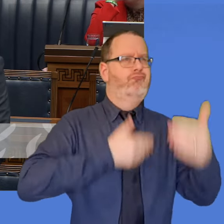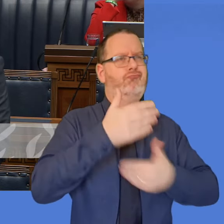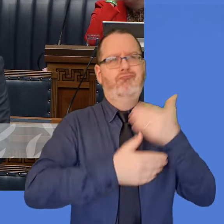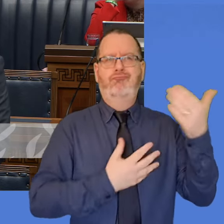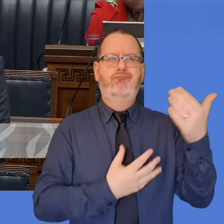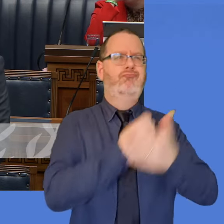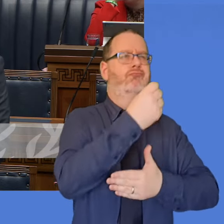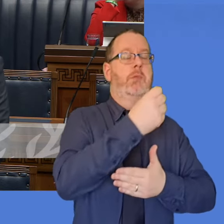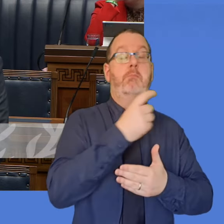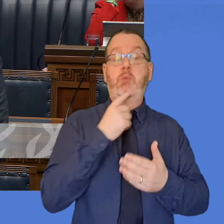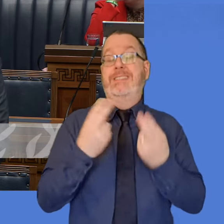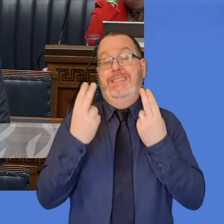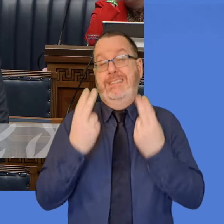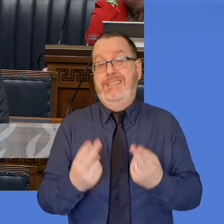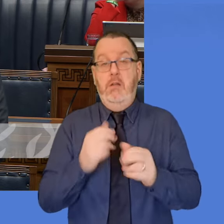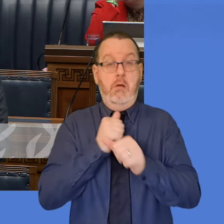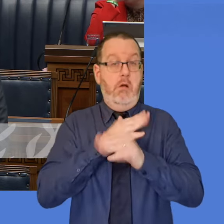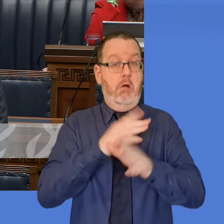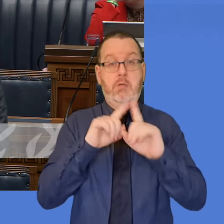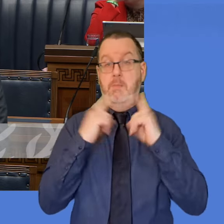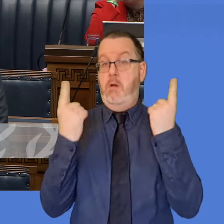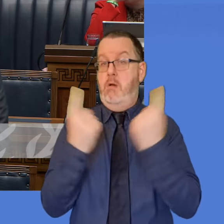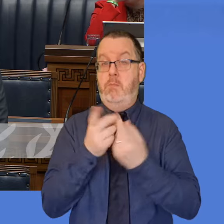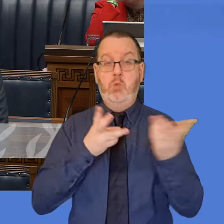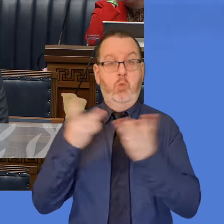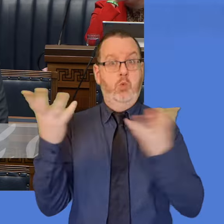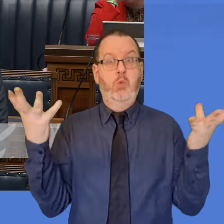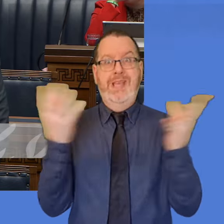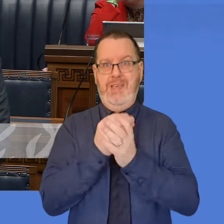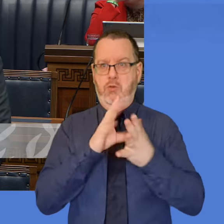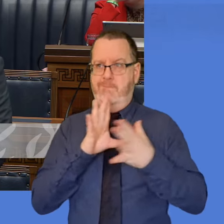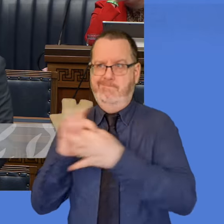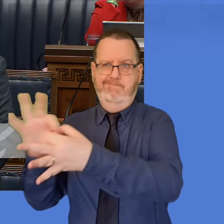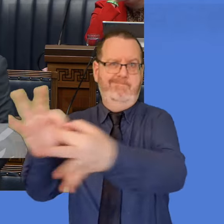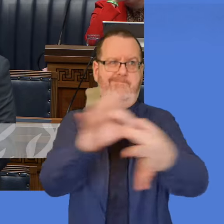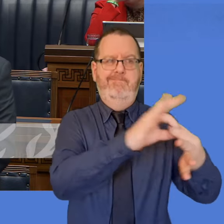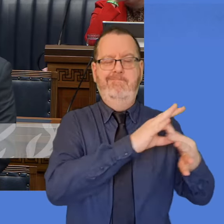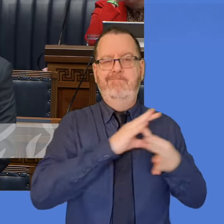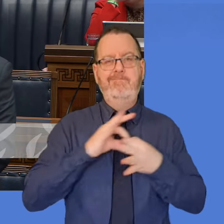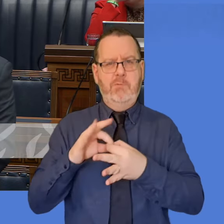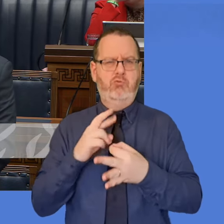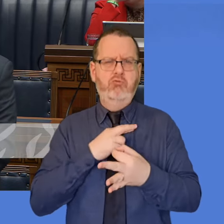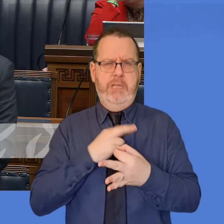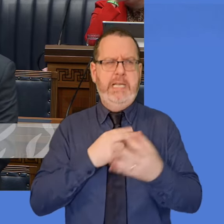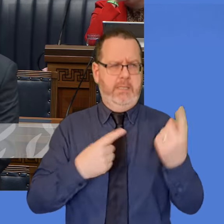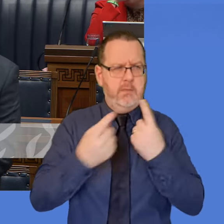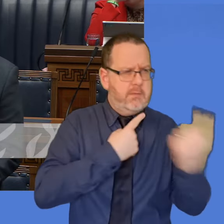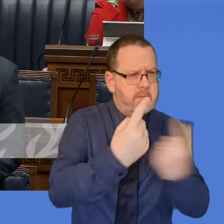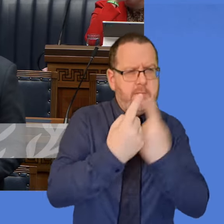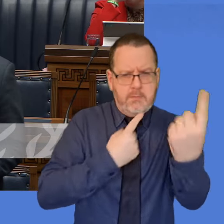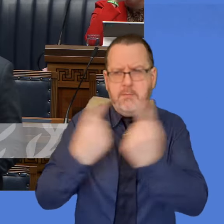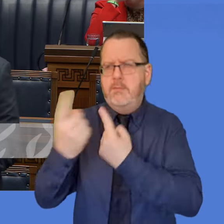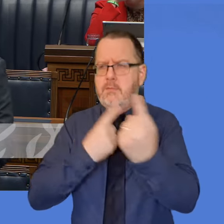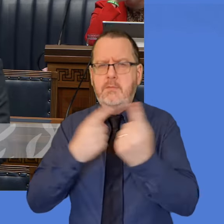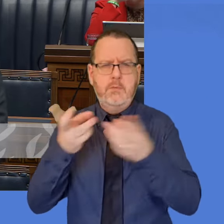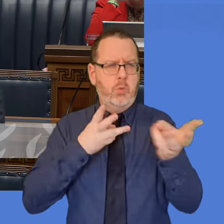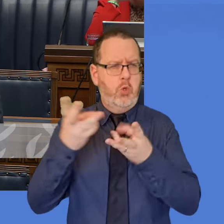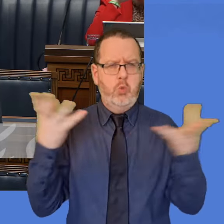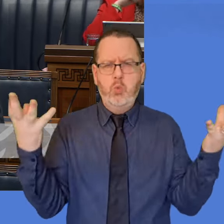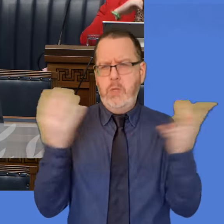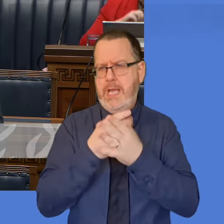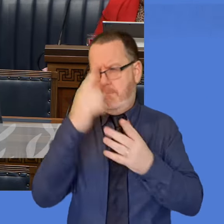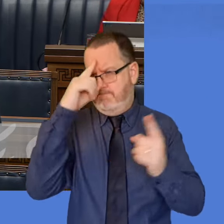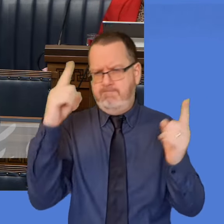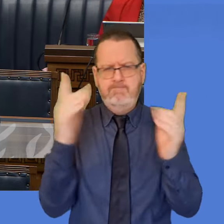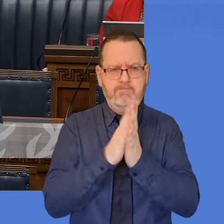-departmental approach and genuine joined-up working so that we can tackle poverty